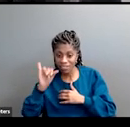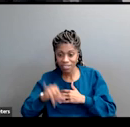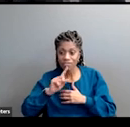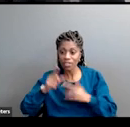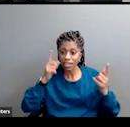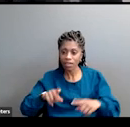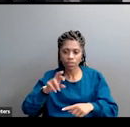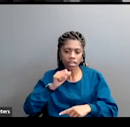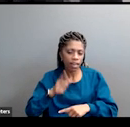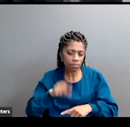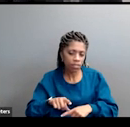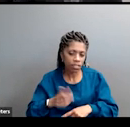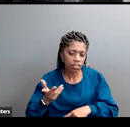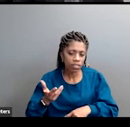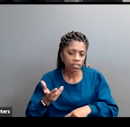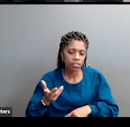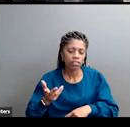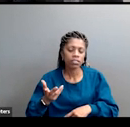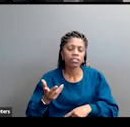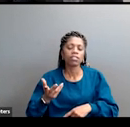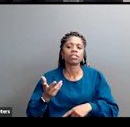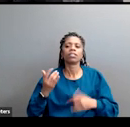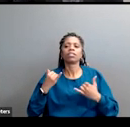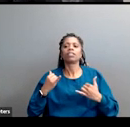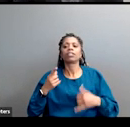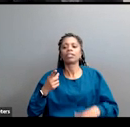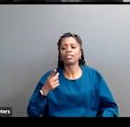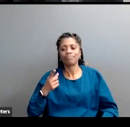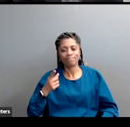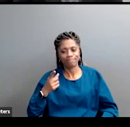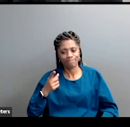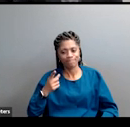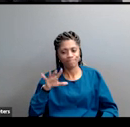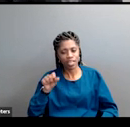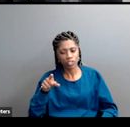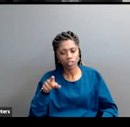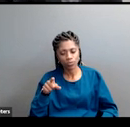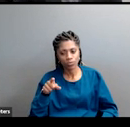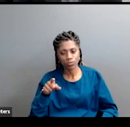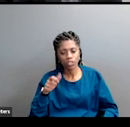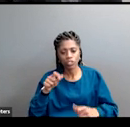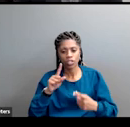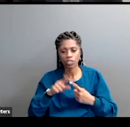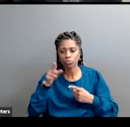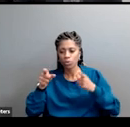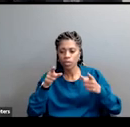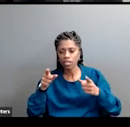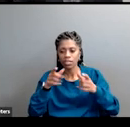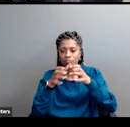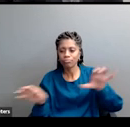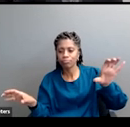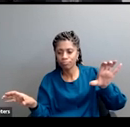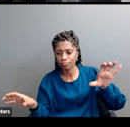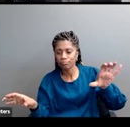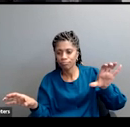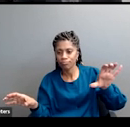and start saying to themselves again, oh, there they go again, trying to promote fear and division to distract us